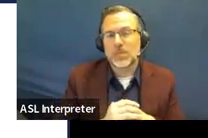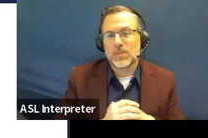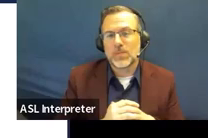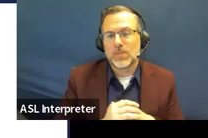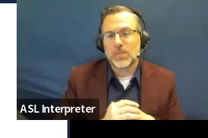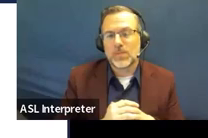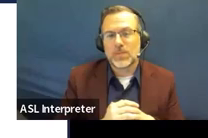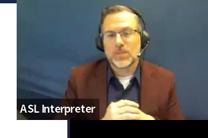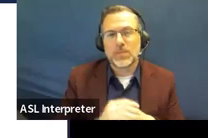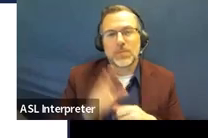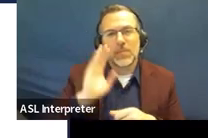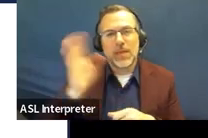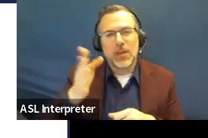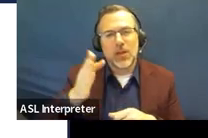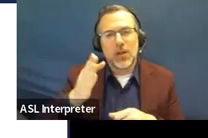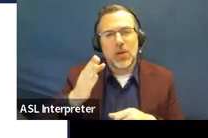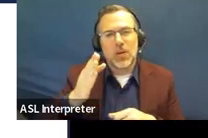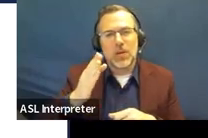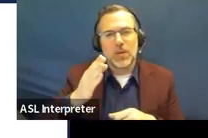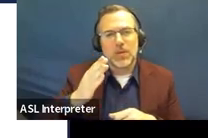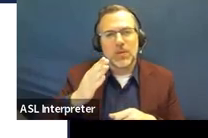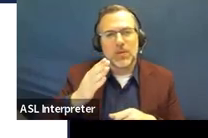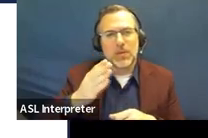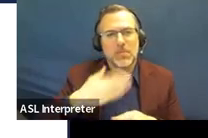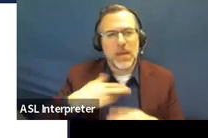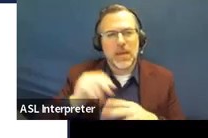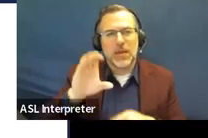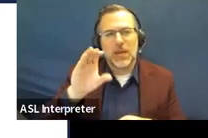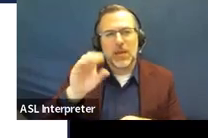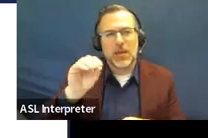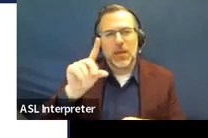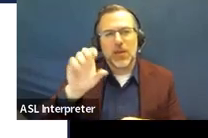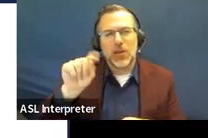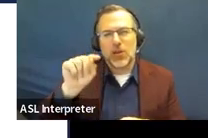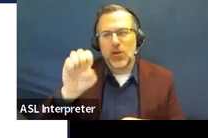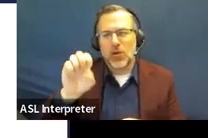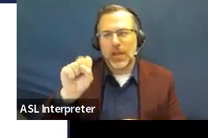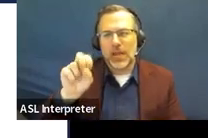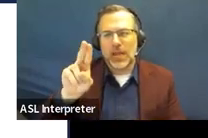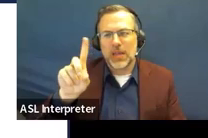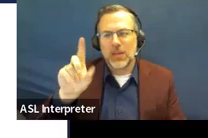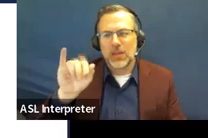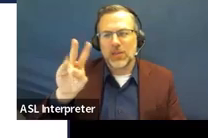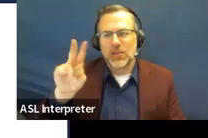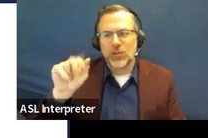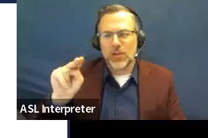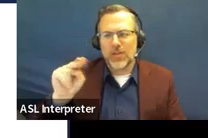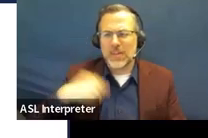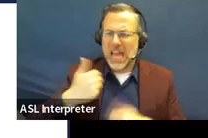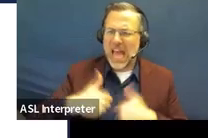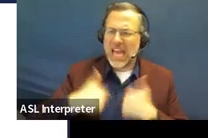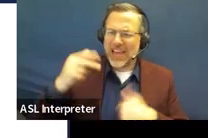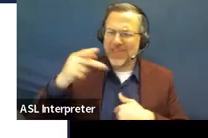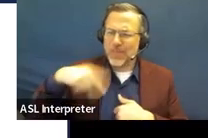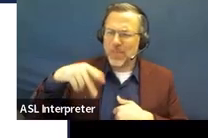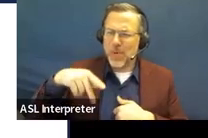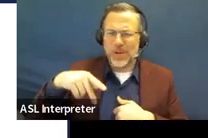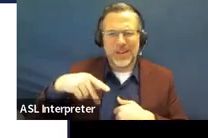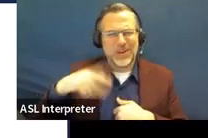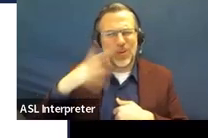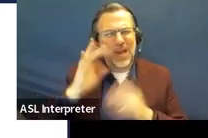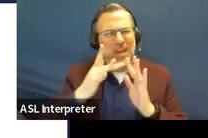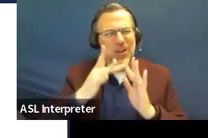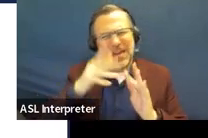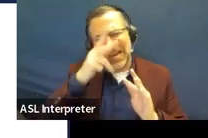Hi, I'm Colette Sullivan. Sorry, I'm having a... I live in Portland, so I don't know why I have such issues with my internet, but I am the federal